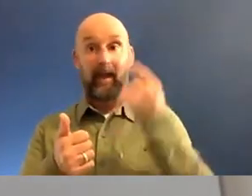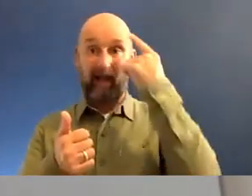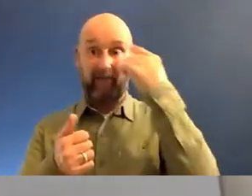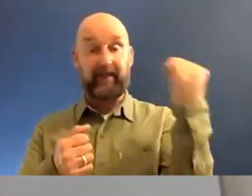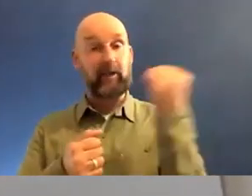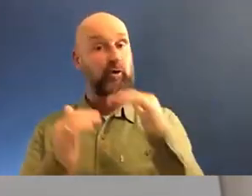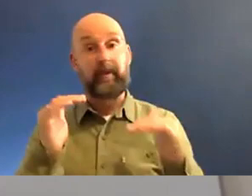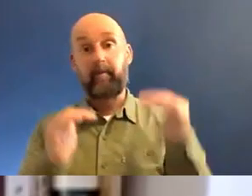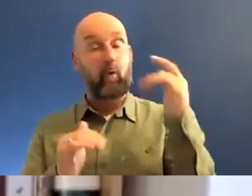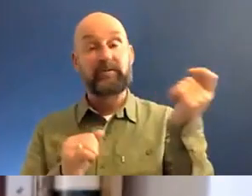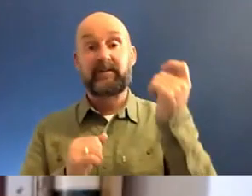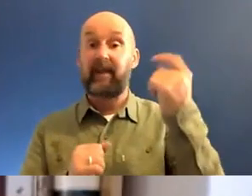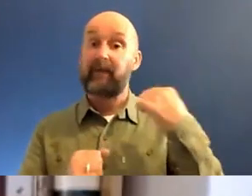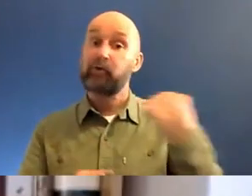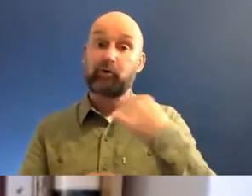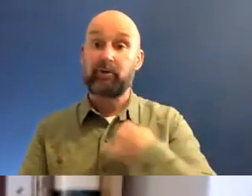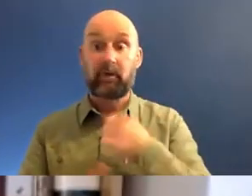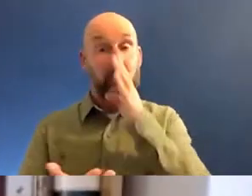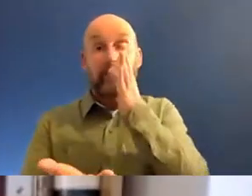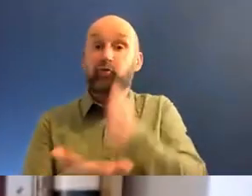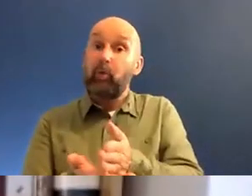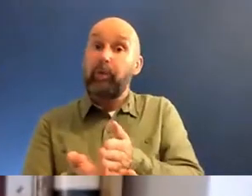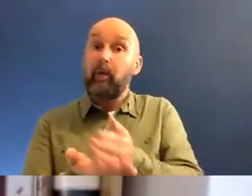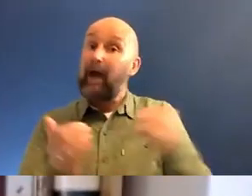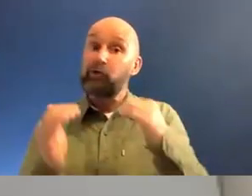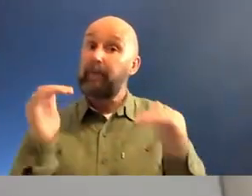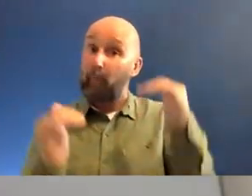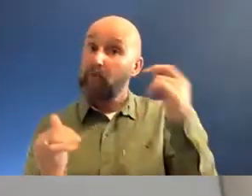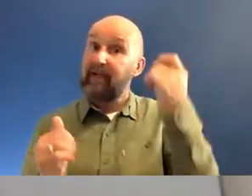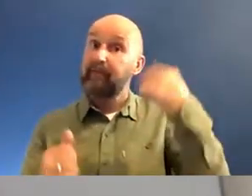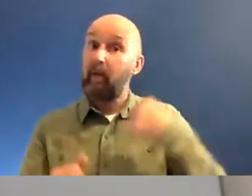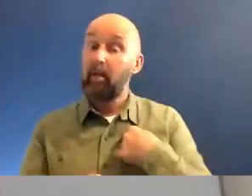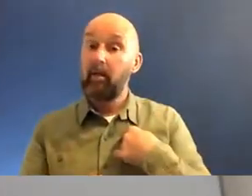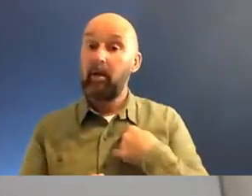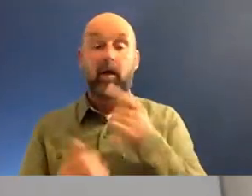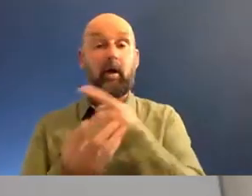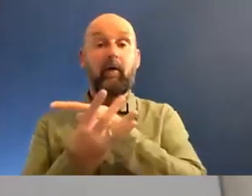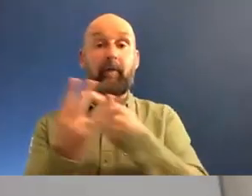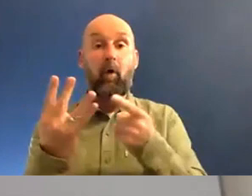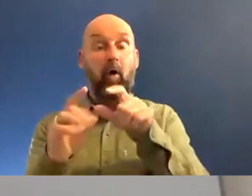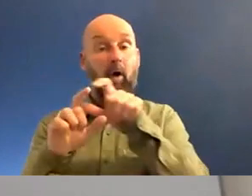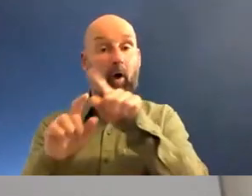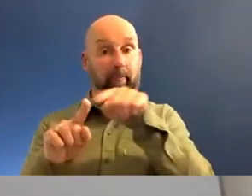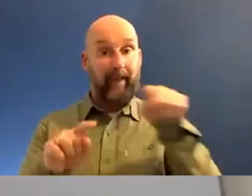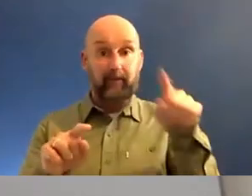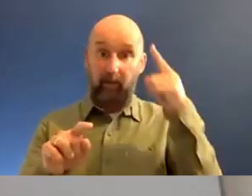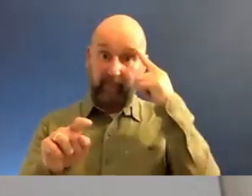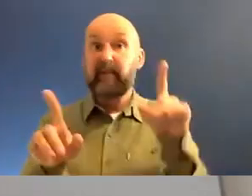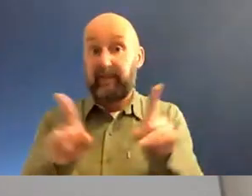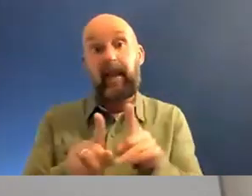than I am. And that's the truth. And I think probably everyone sitting on this panel probably thinks the same.